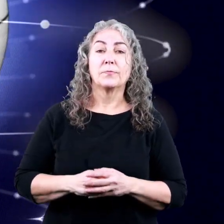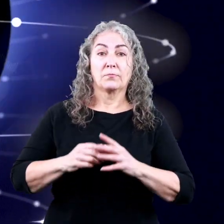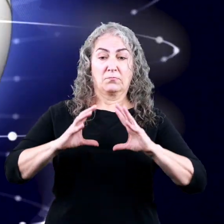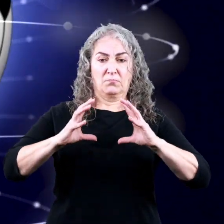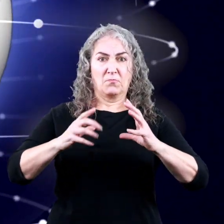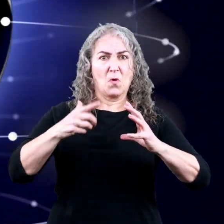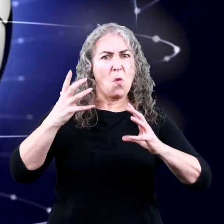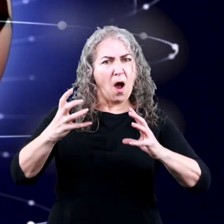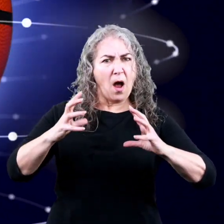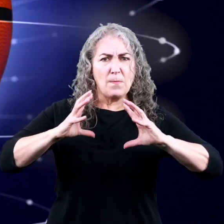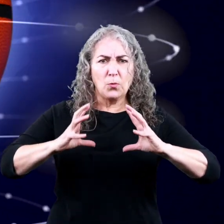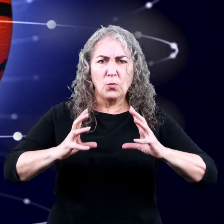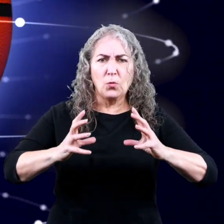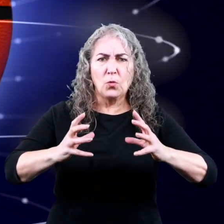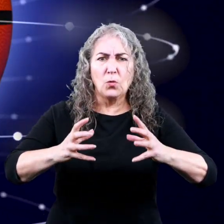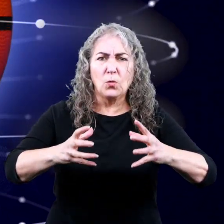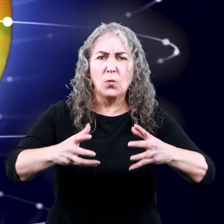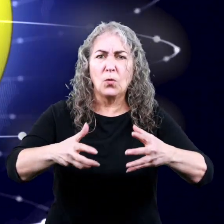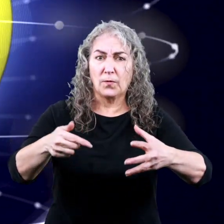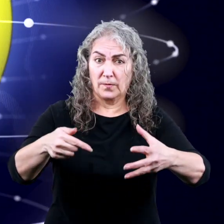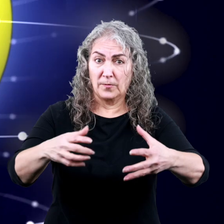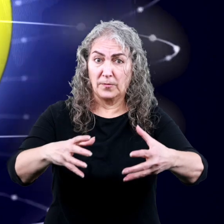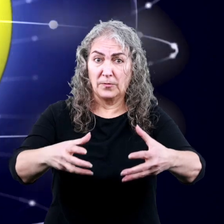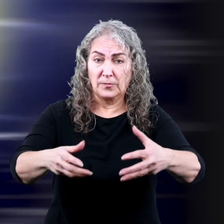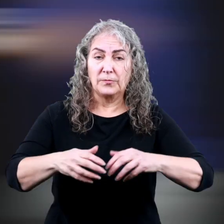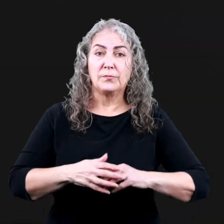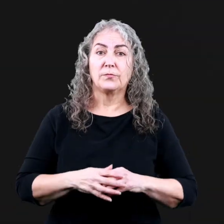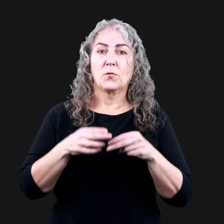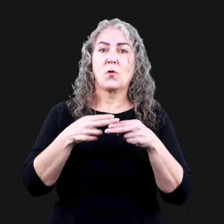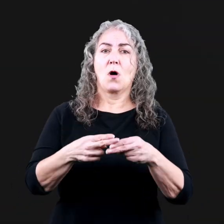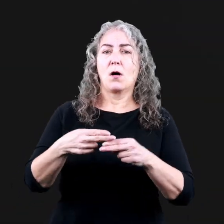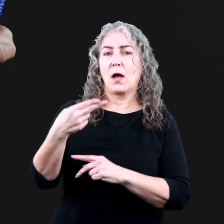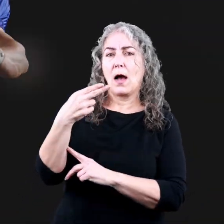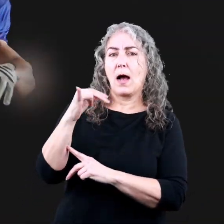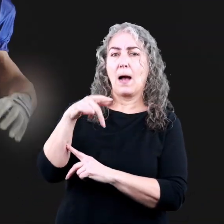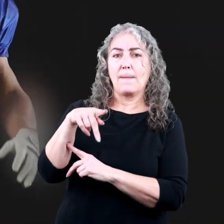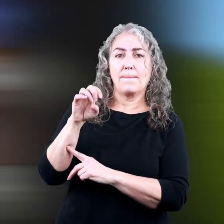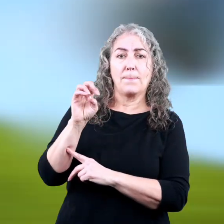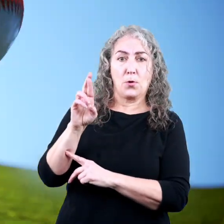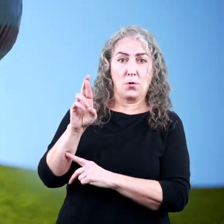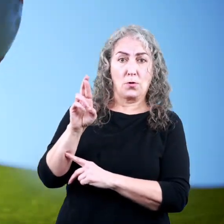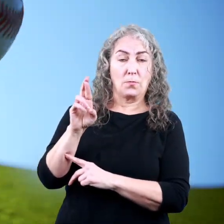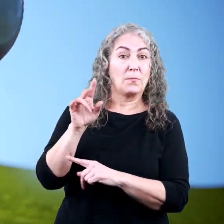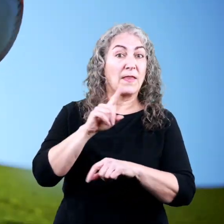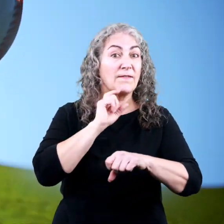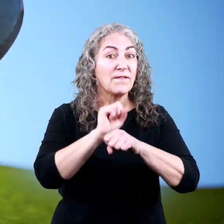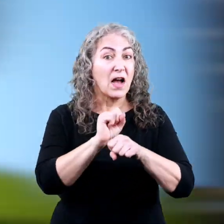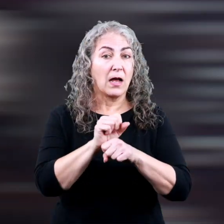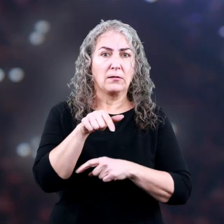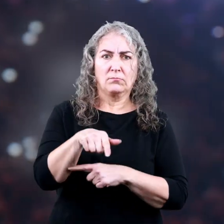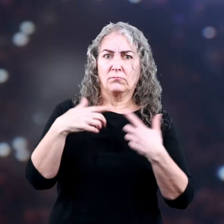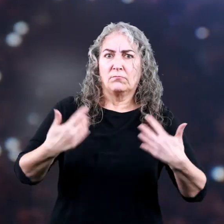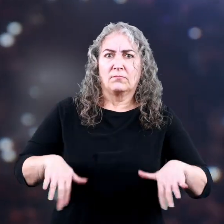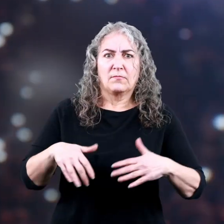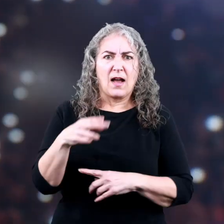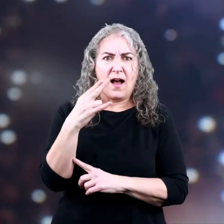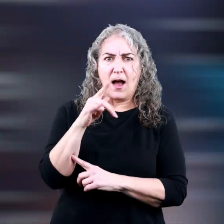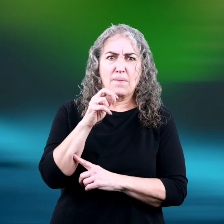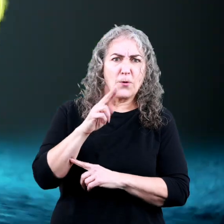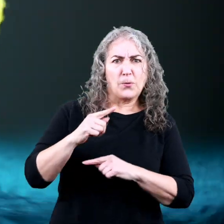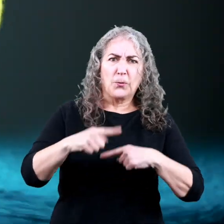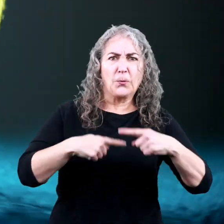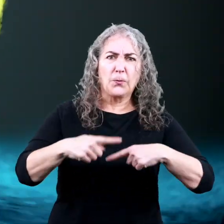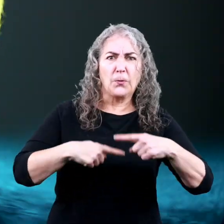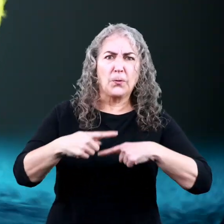These objects want to move. Let's call these objects hyper. In fact, they are so